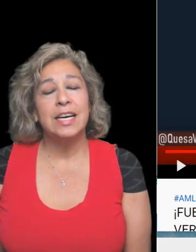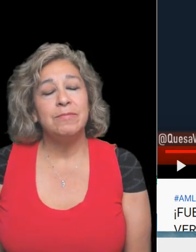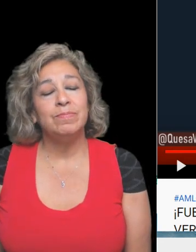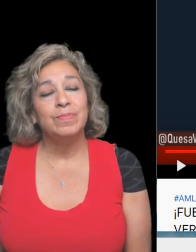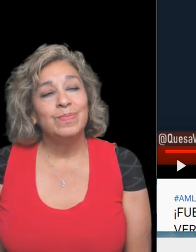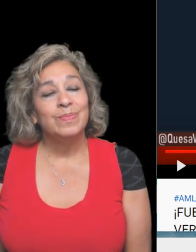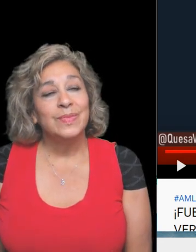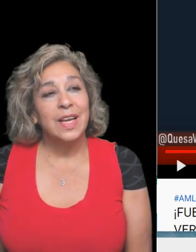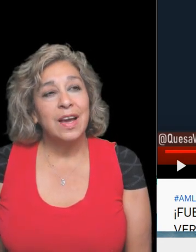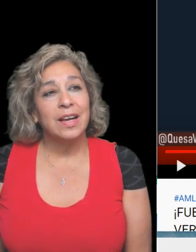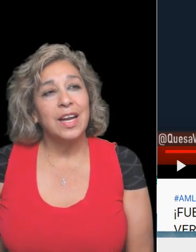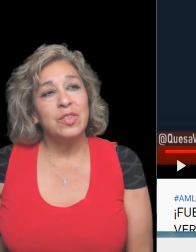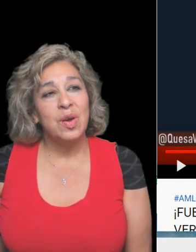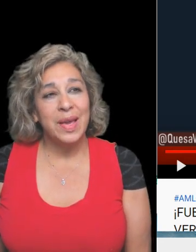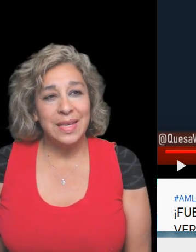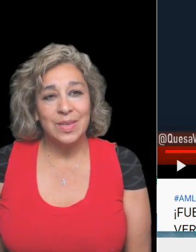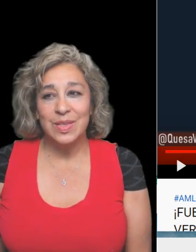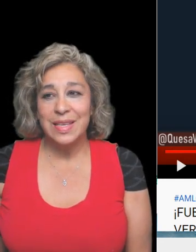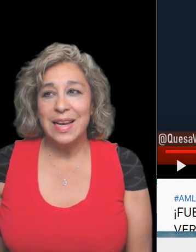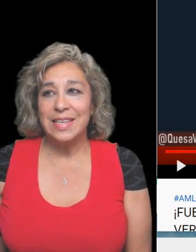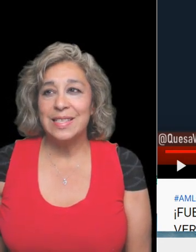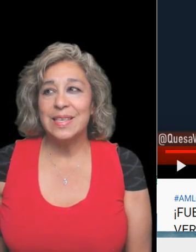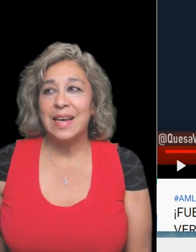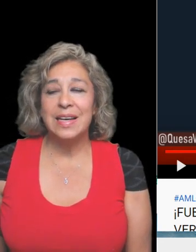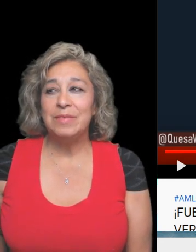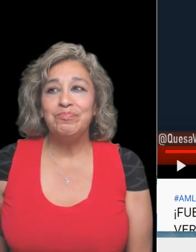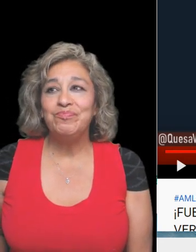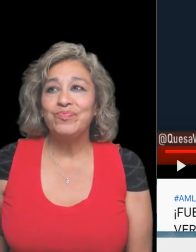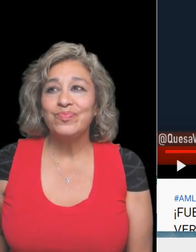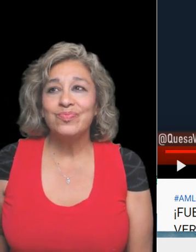Claudio X Gonzalez,